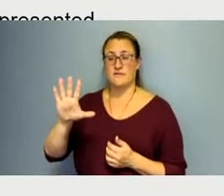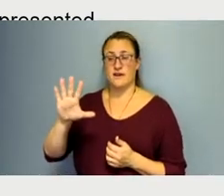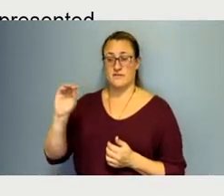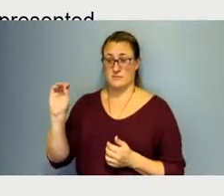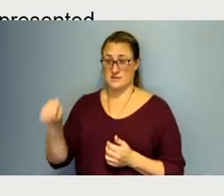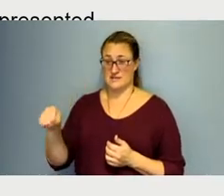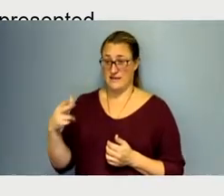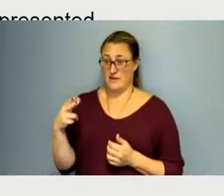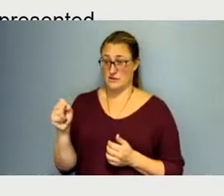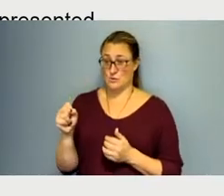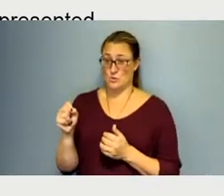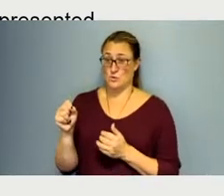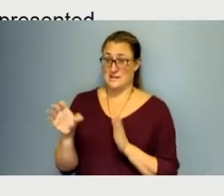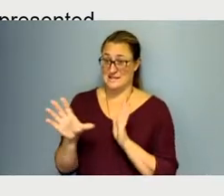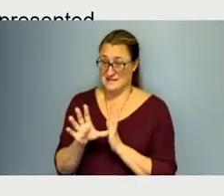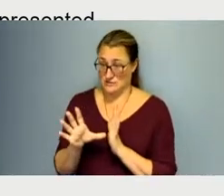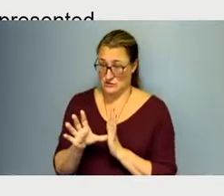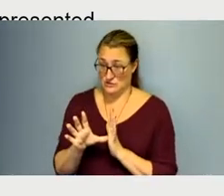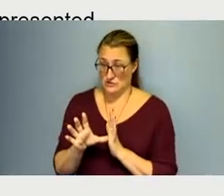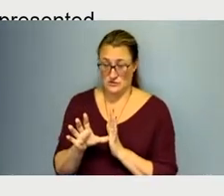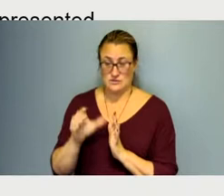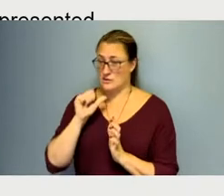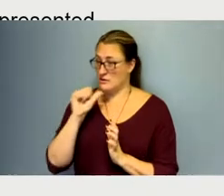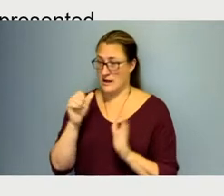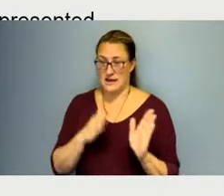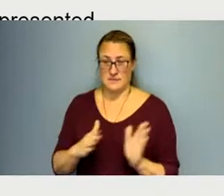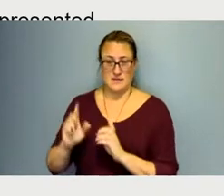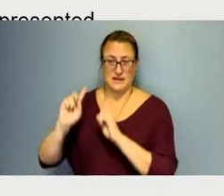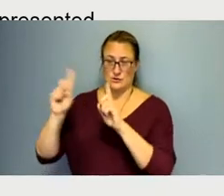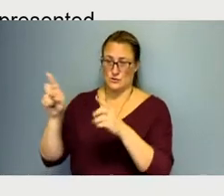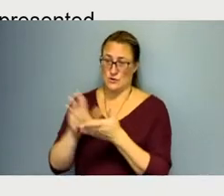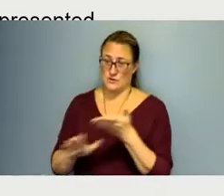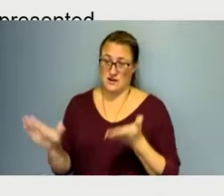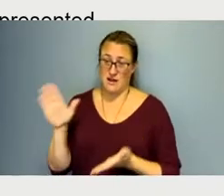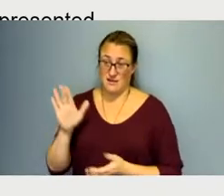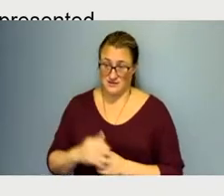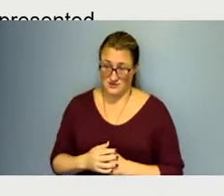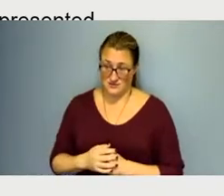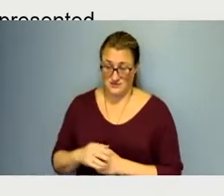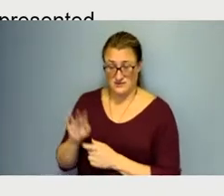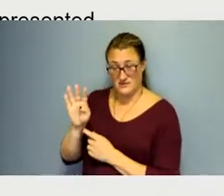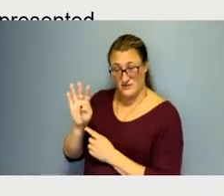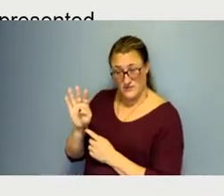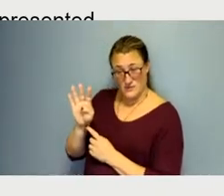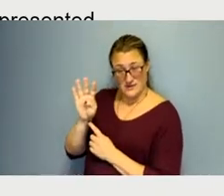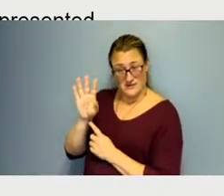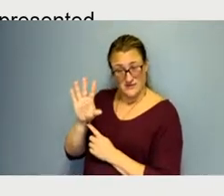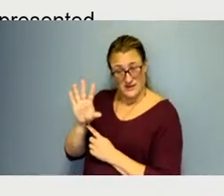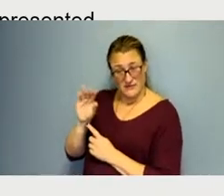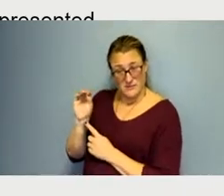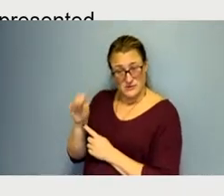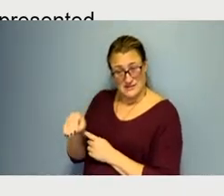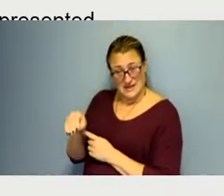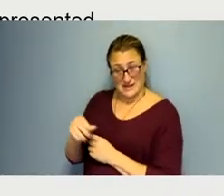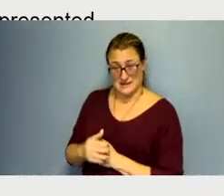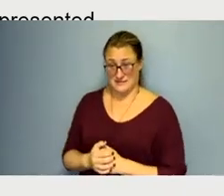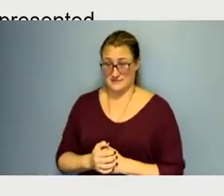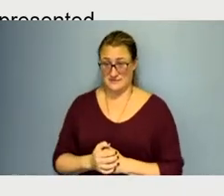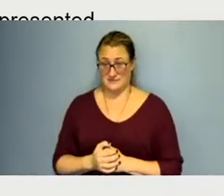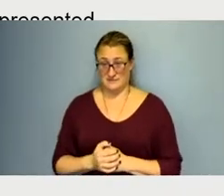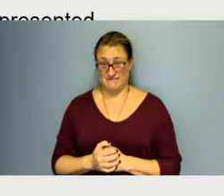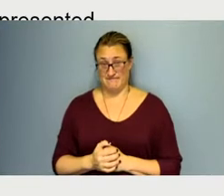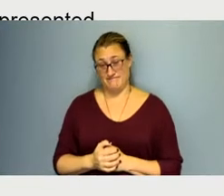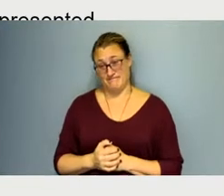are not college bound. Let me, let me say that again. 45%. Now I just took a few,